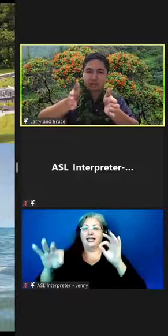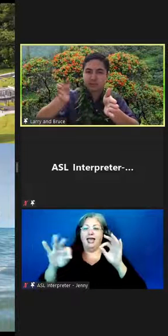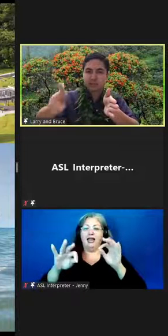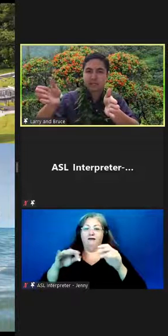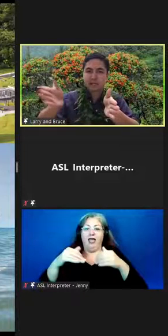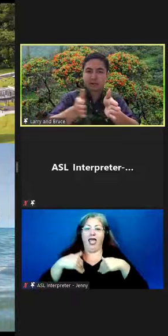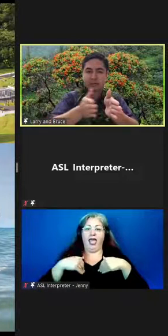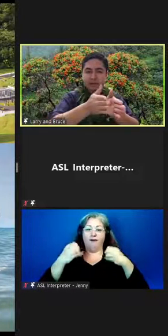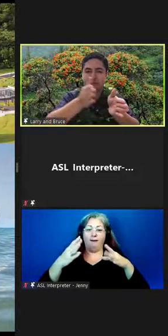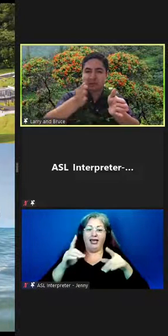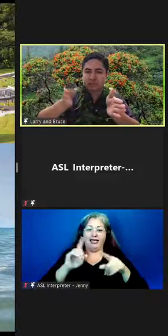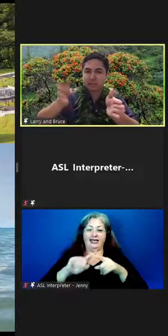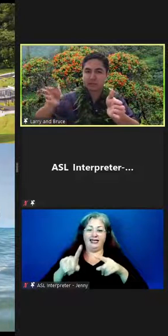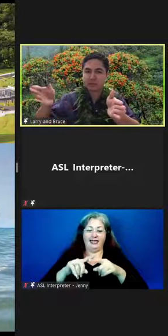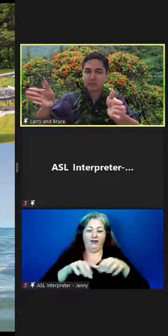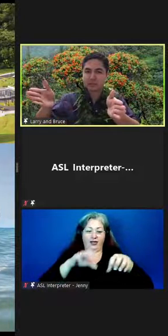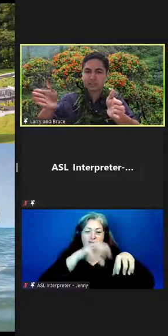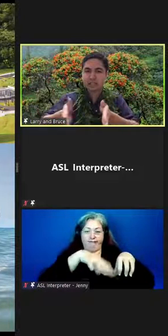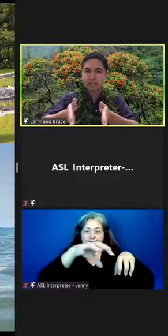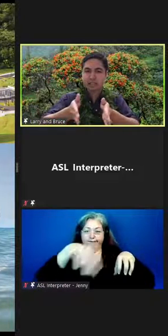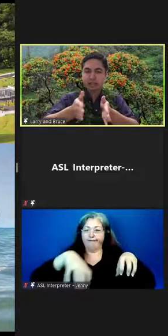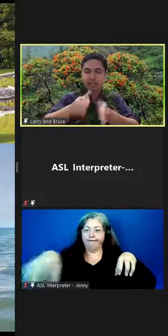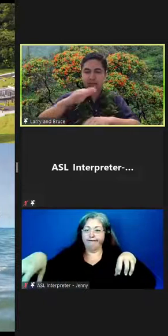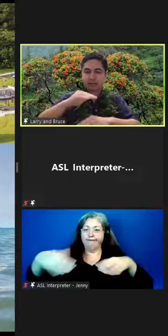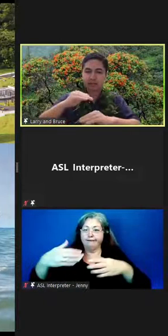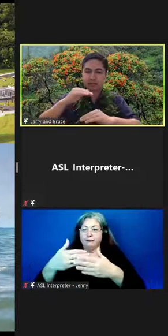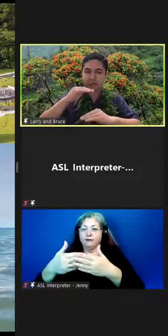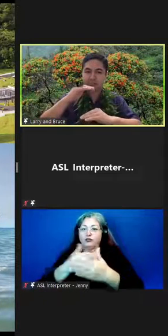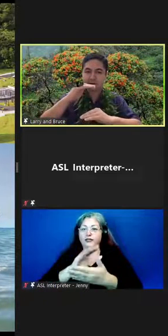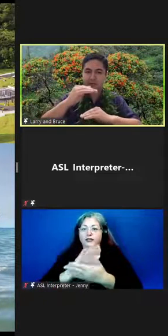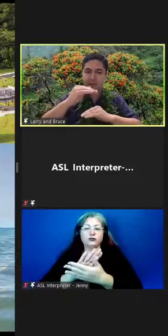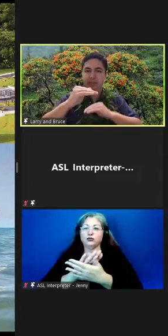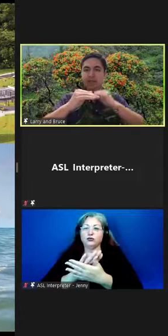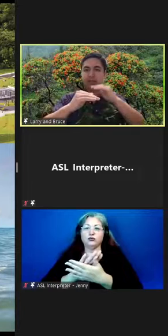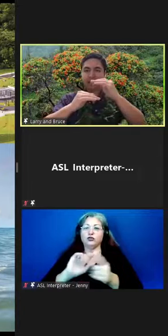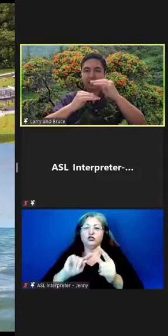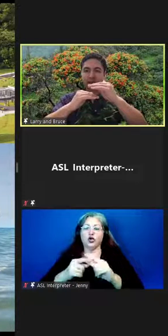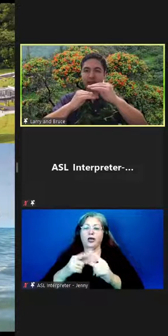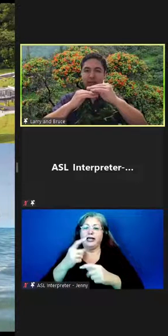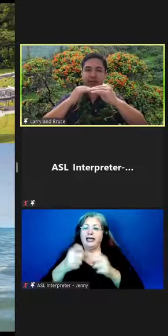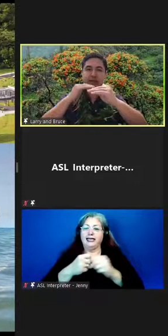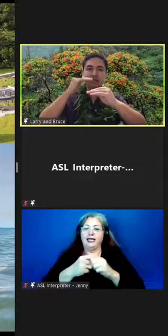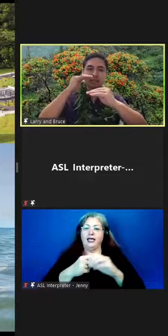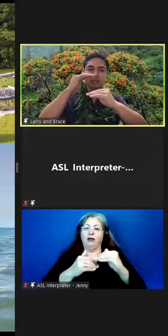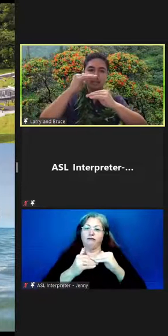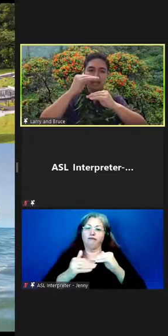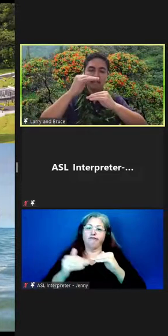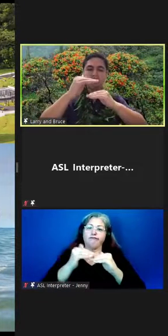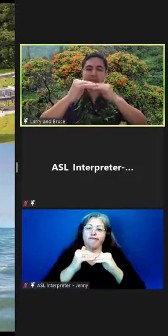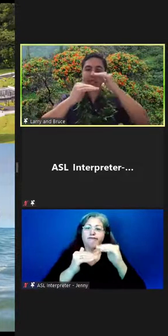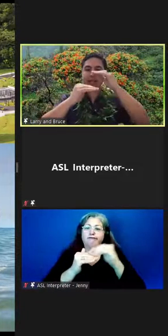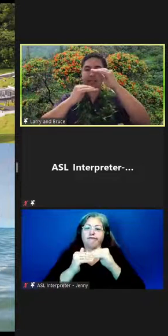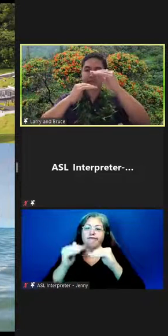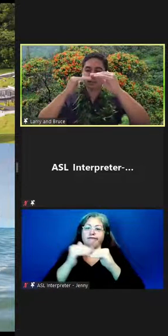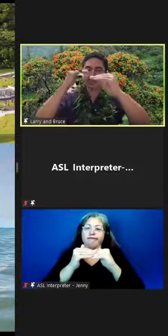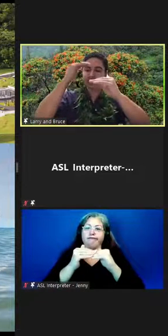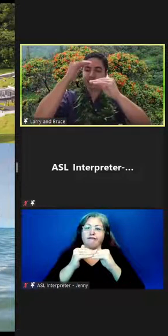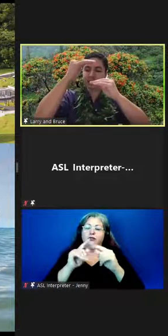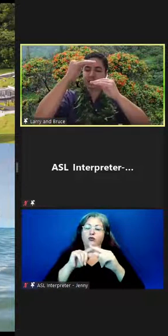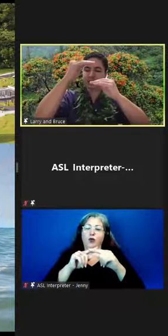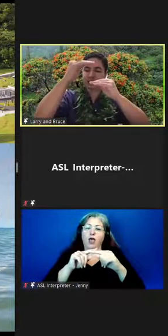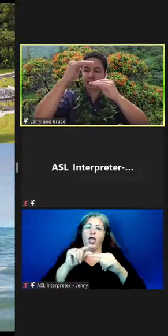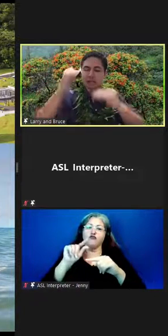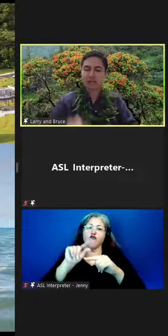a bunch of Punanaleo, a bunch of preschools, it sort of grew from year to year, and it stacks grades upon